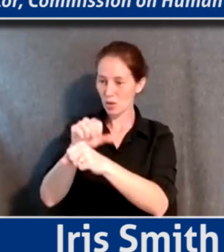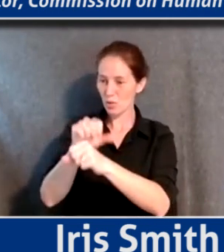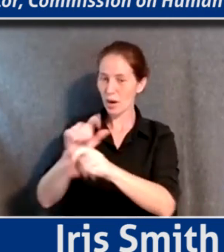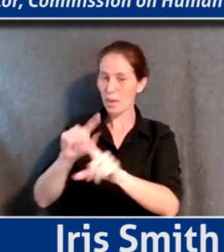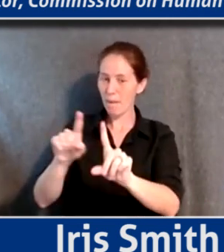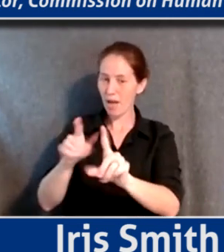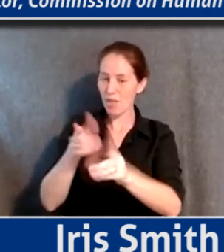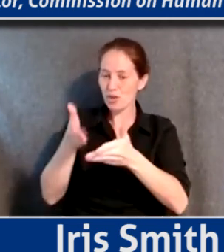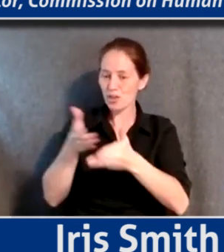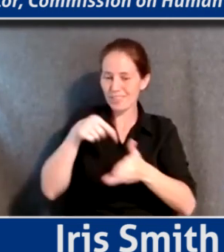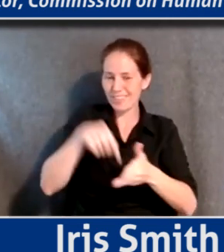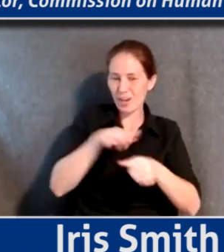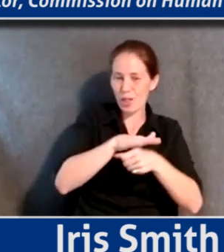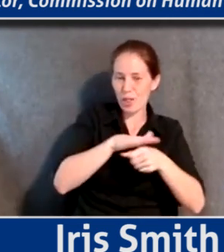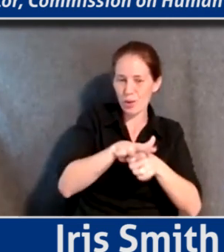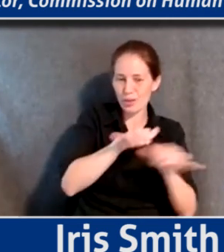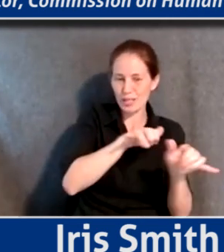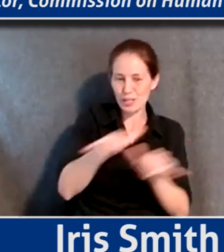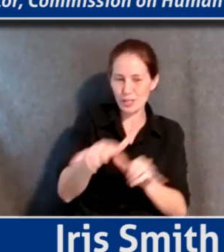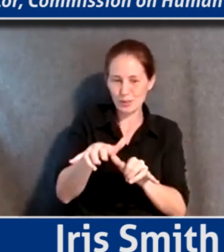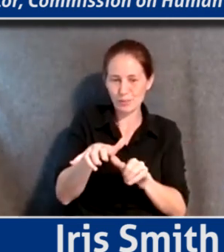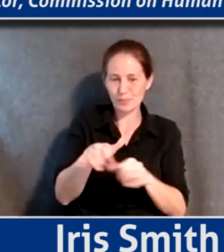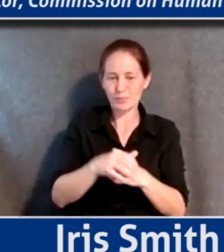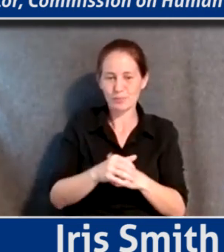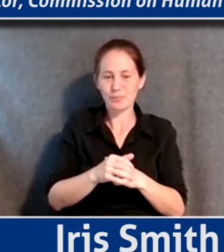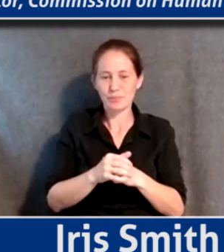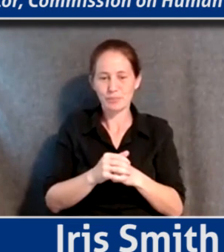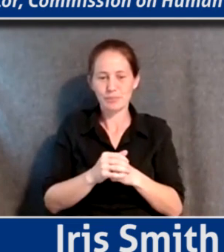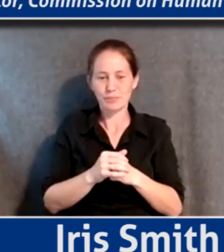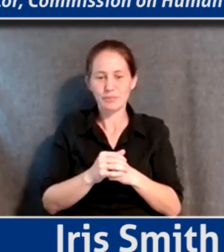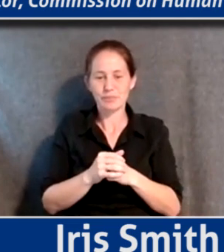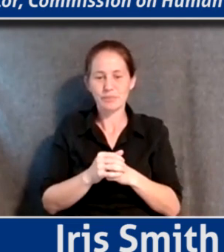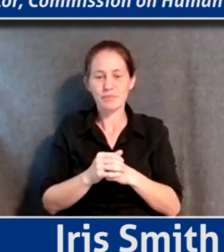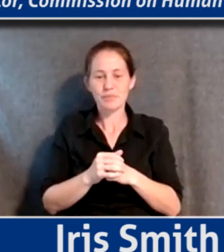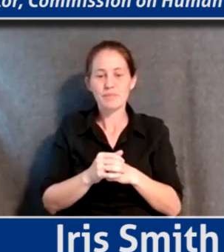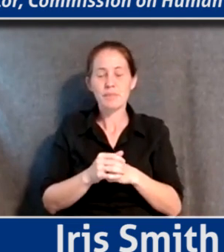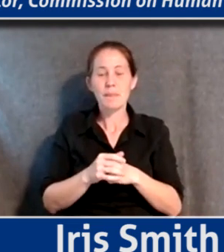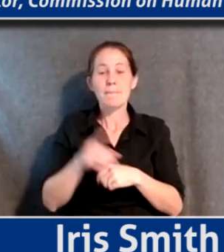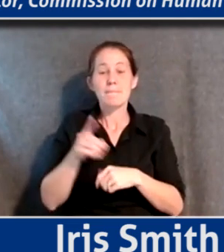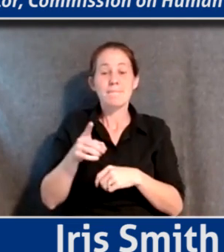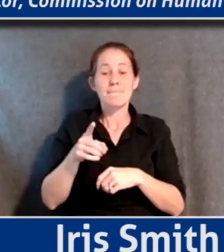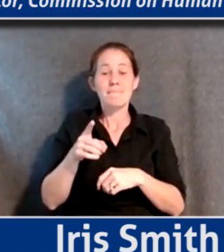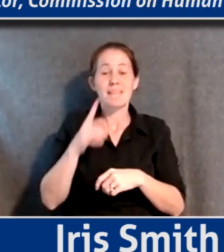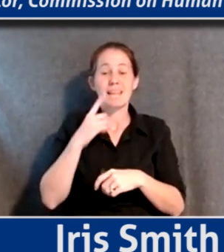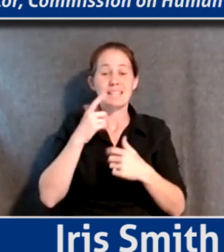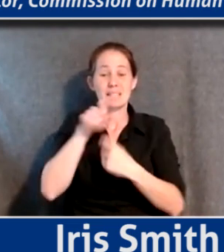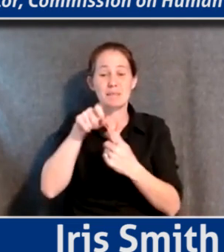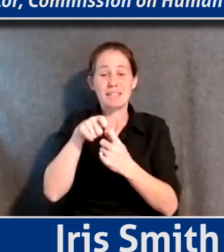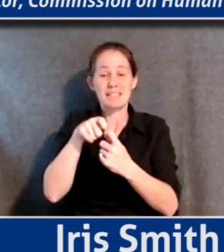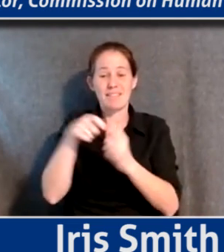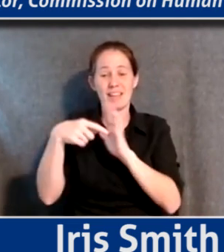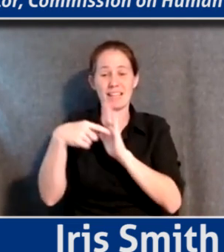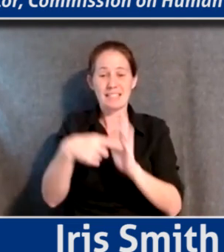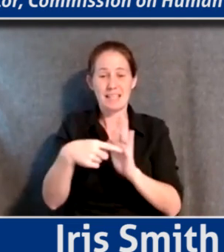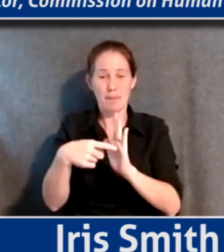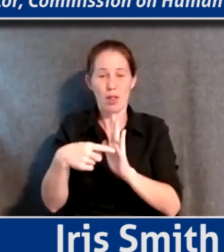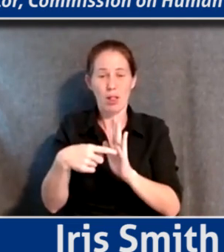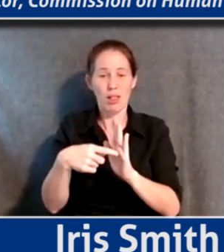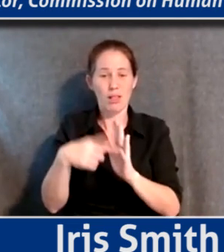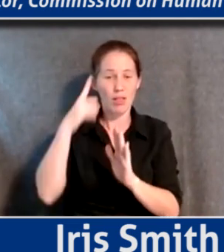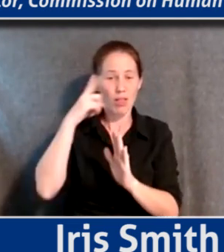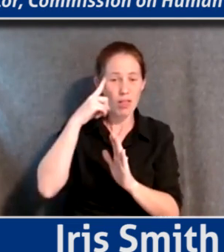servicing us here in the city of Pittsburgh. So that's really helpful. So let's, let's bring it to a specific example, kind of thought exercise, Rick,